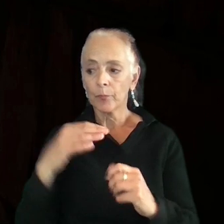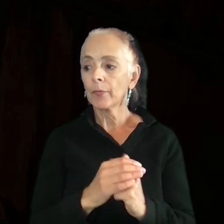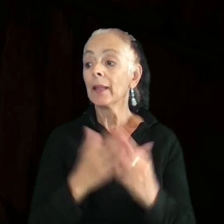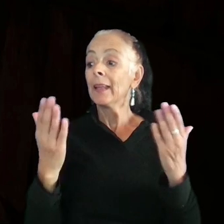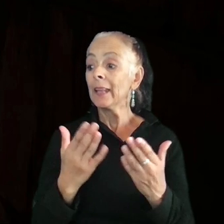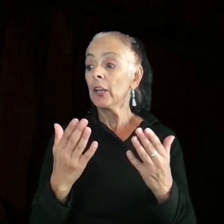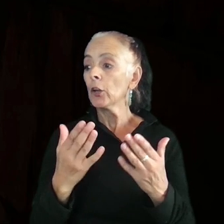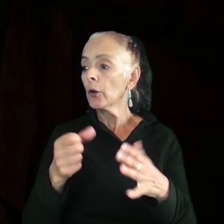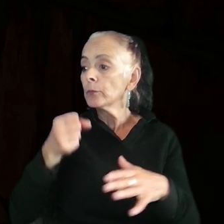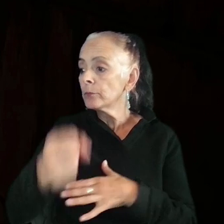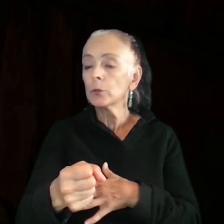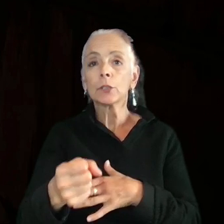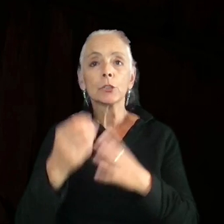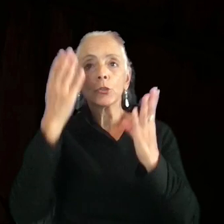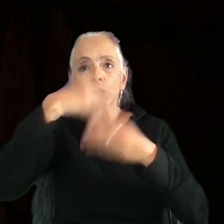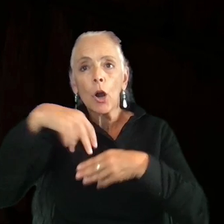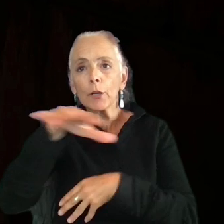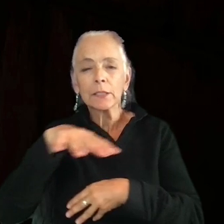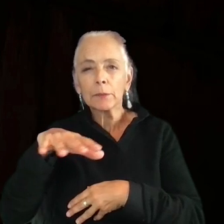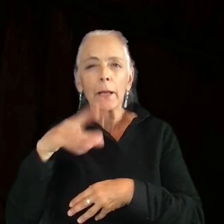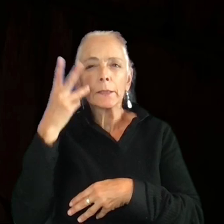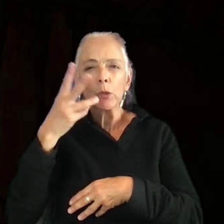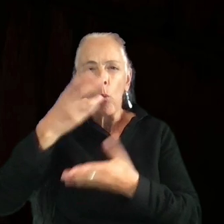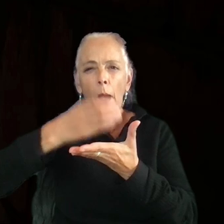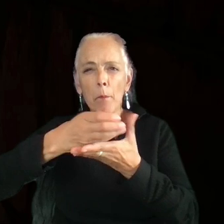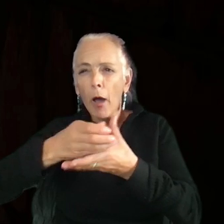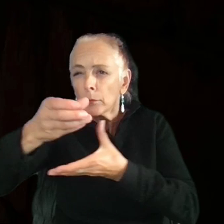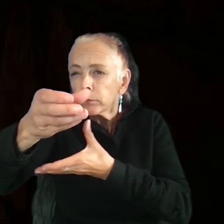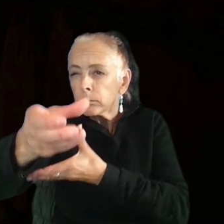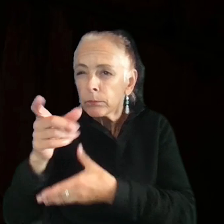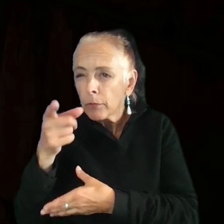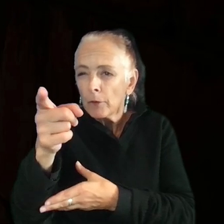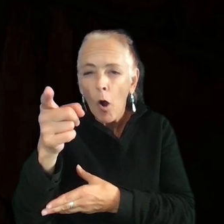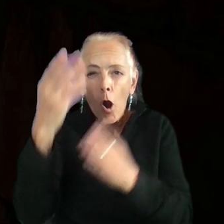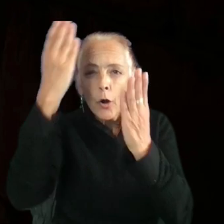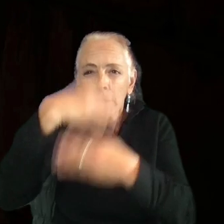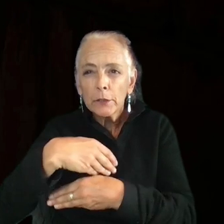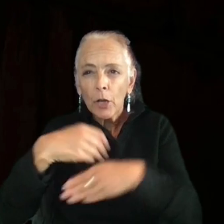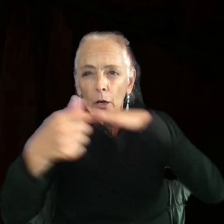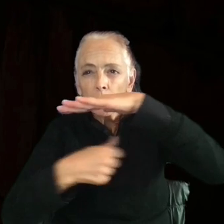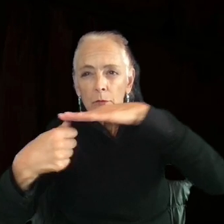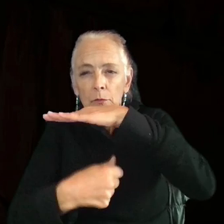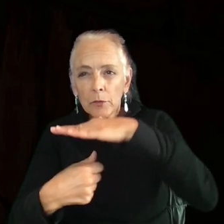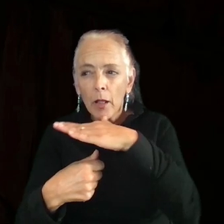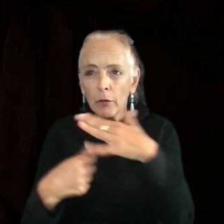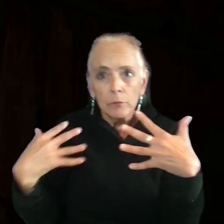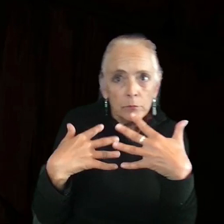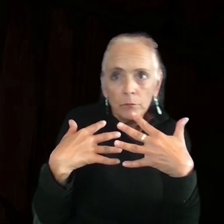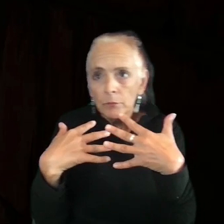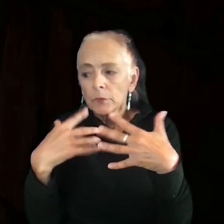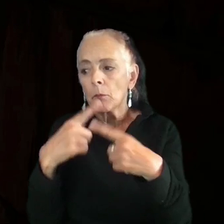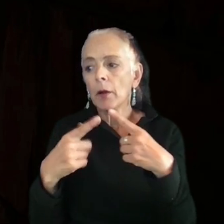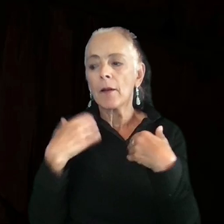space and the wine bottle is far away and in kind of like a creepy dark cellar, but we still have these very thick blue